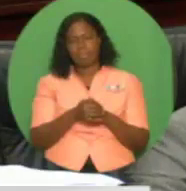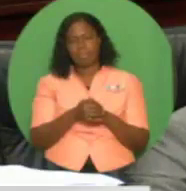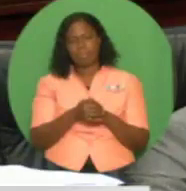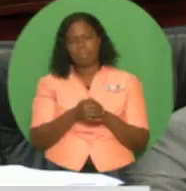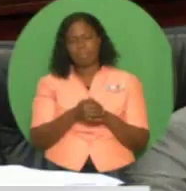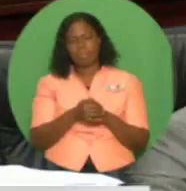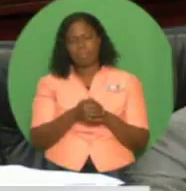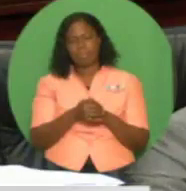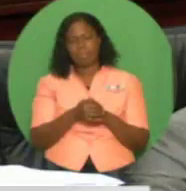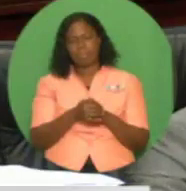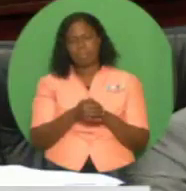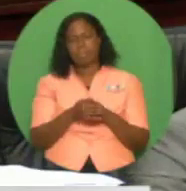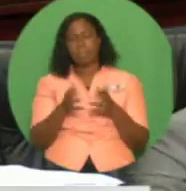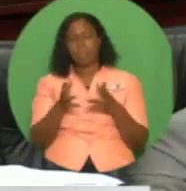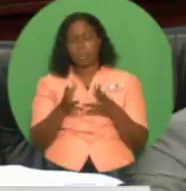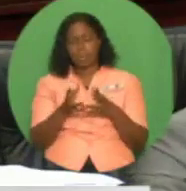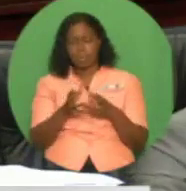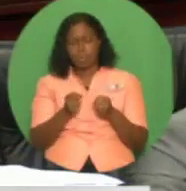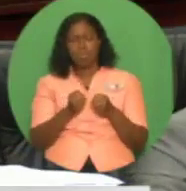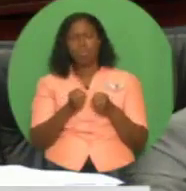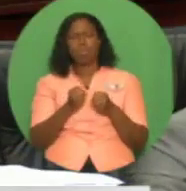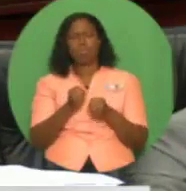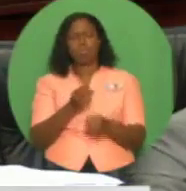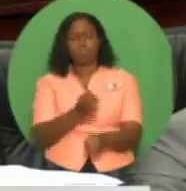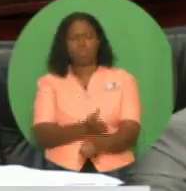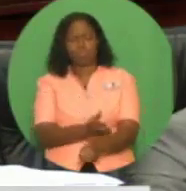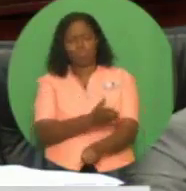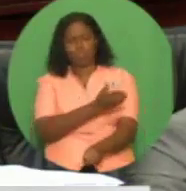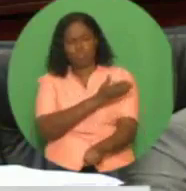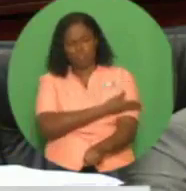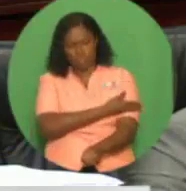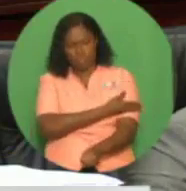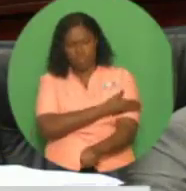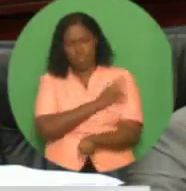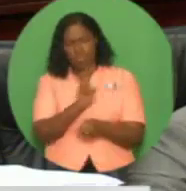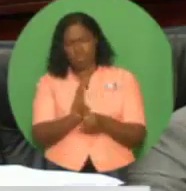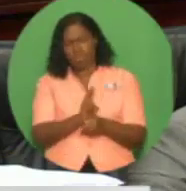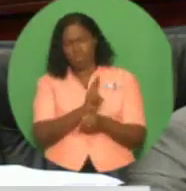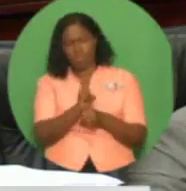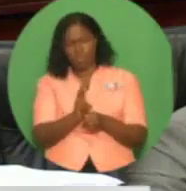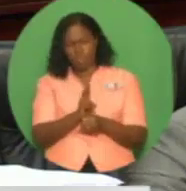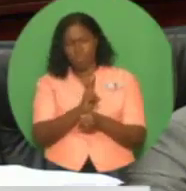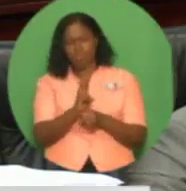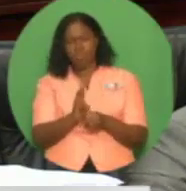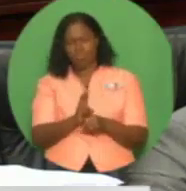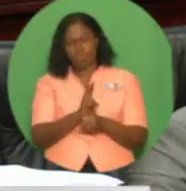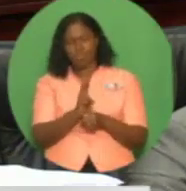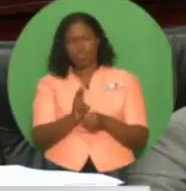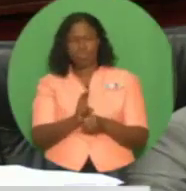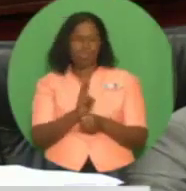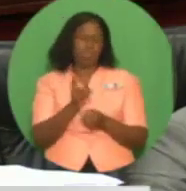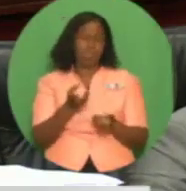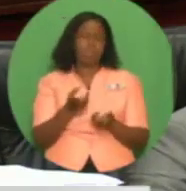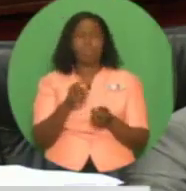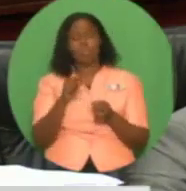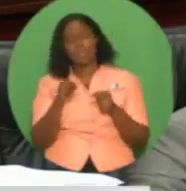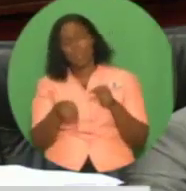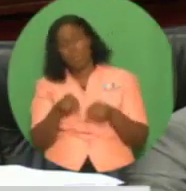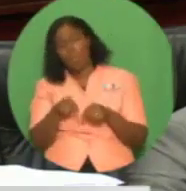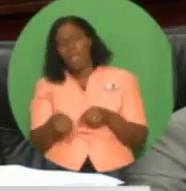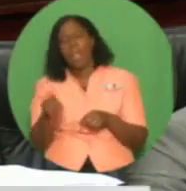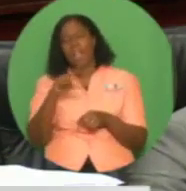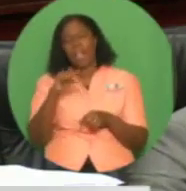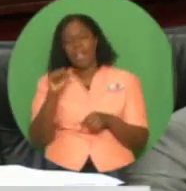efficiency of energy use in the country through an improved allocation of resources in the domestic fuel market. The